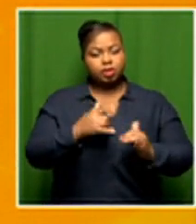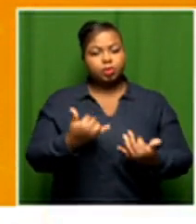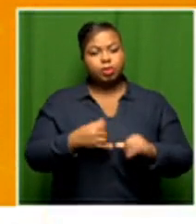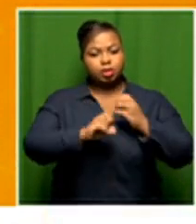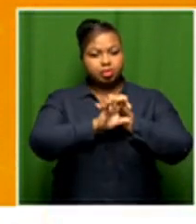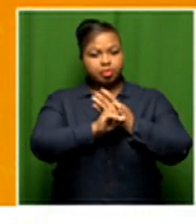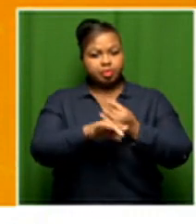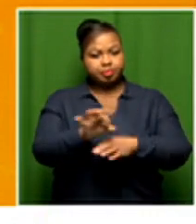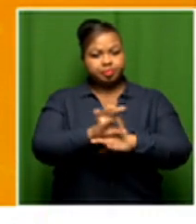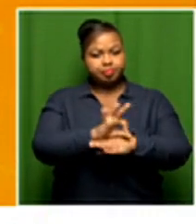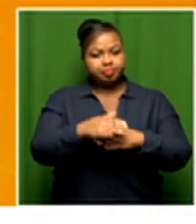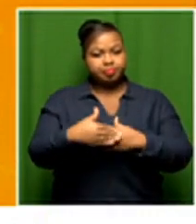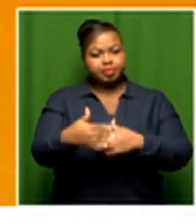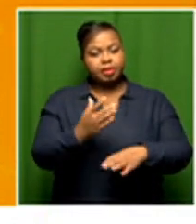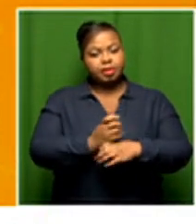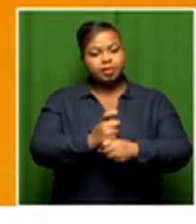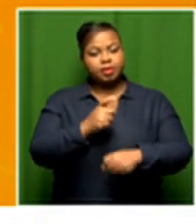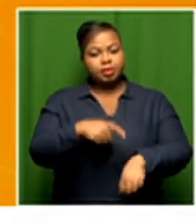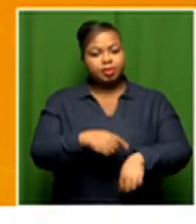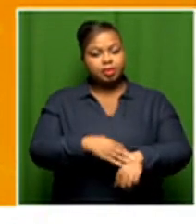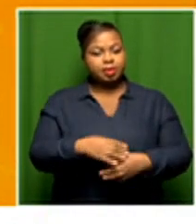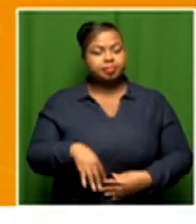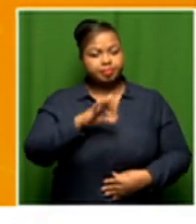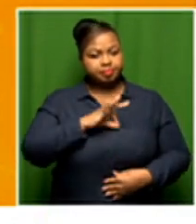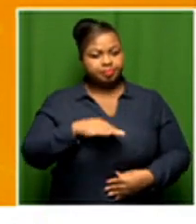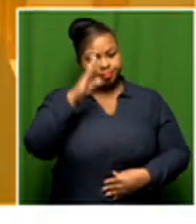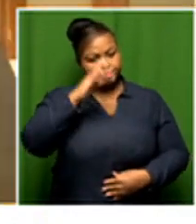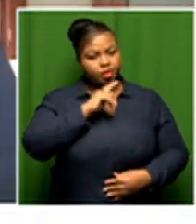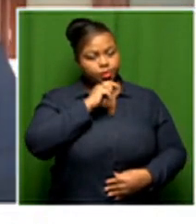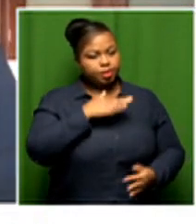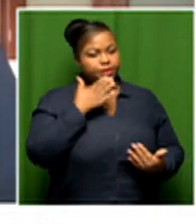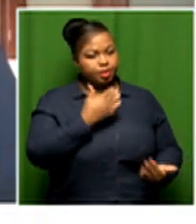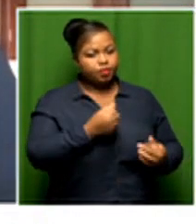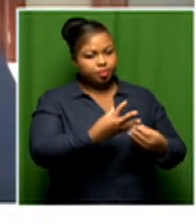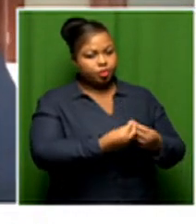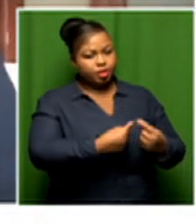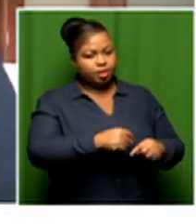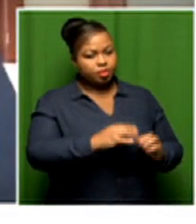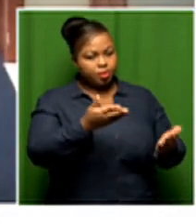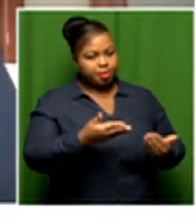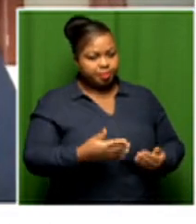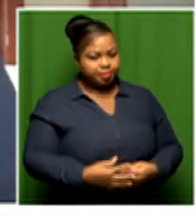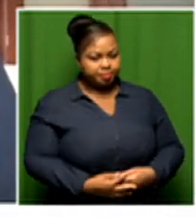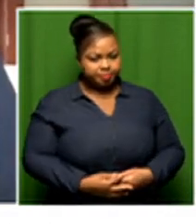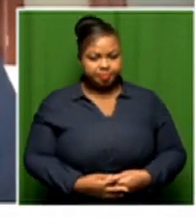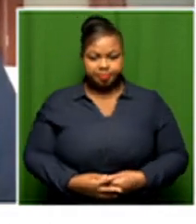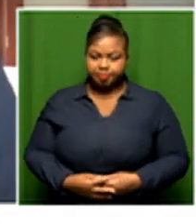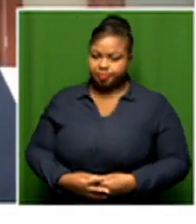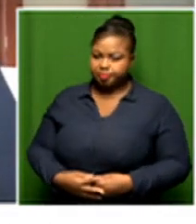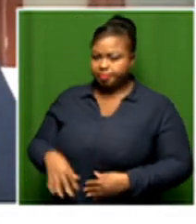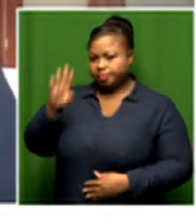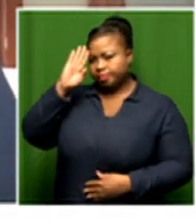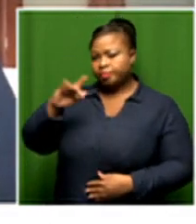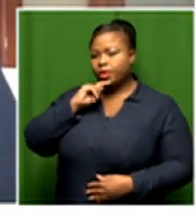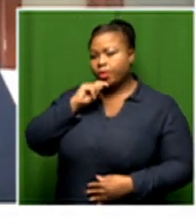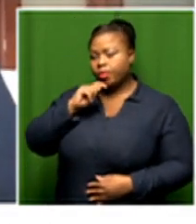skype to share his plans during this difficult time mayor kaunda a very good morning to you thanks for joining us welcome to morning live morning